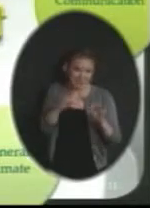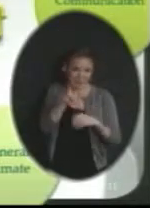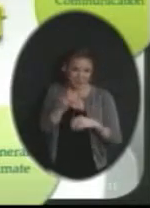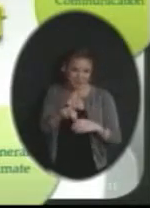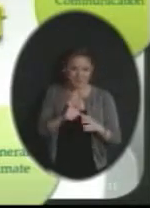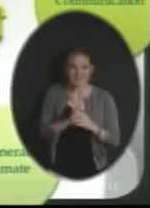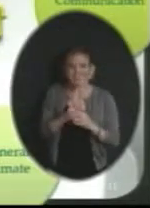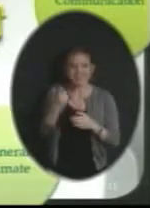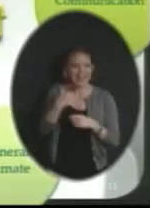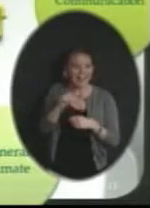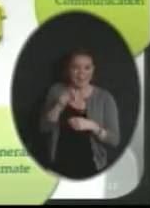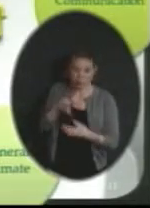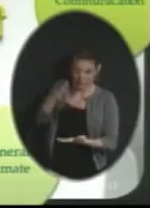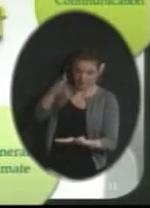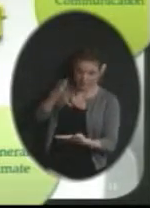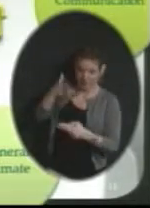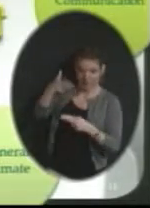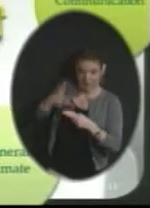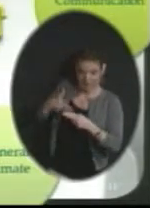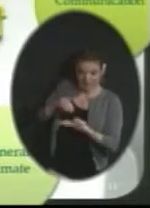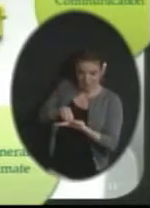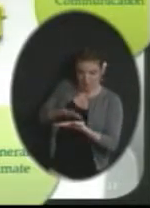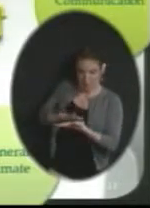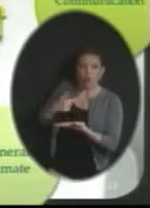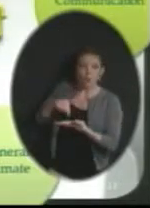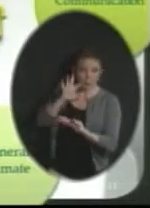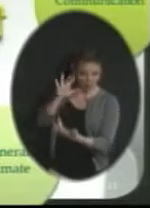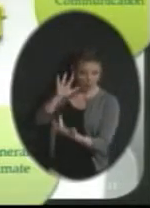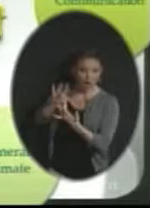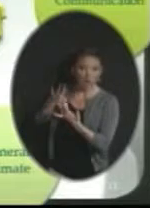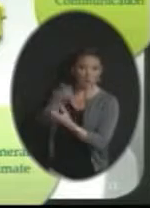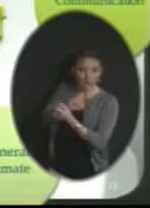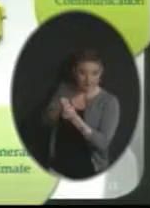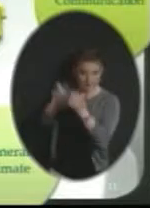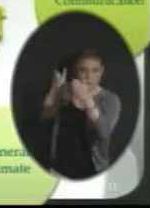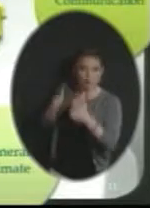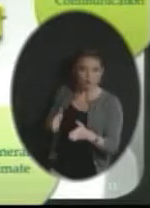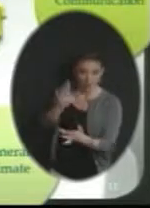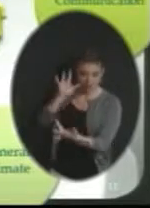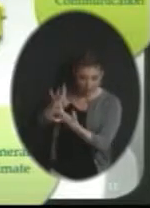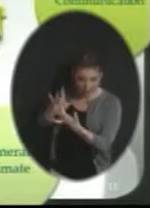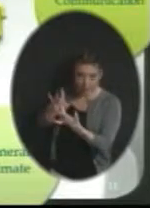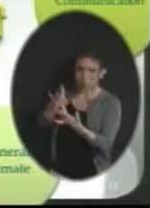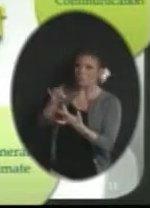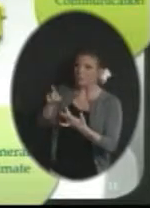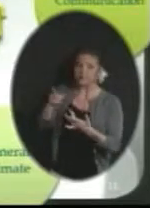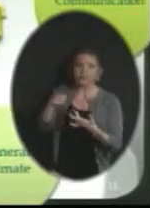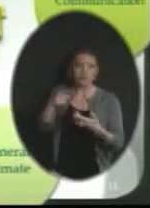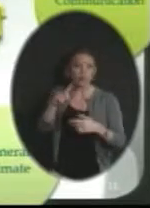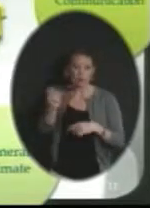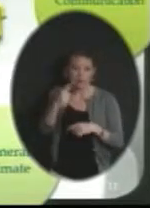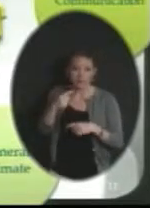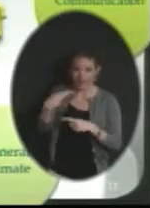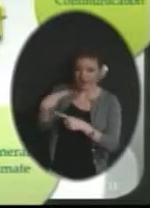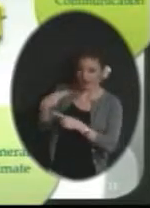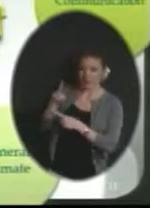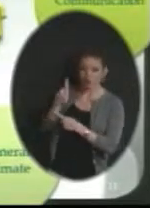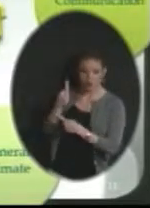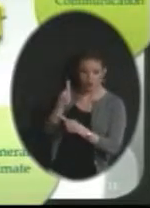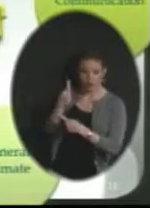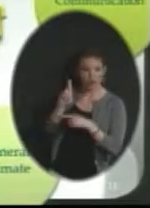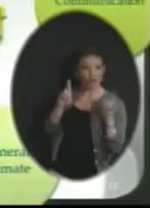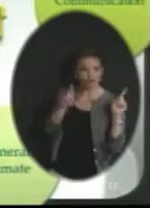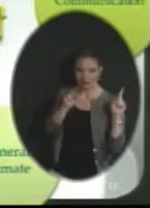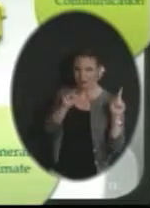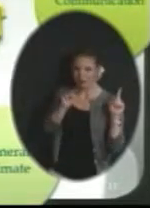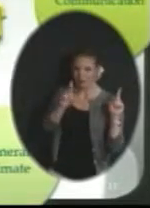Anyone that leaves their name on a question, we get back to them particularly. So if there's a question about HR, Mr. Payne gets back to that